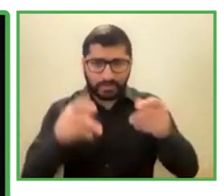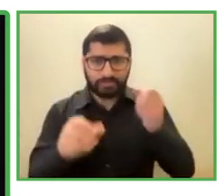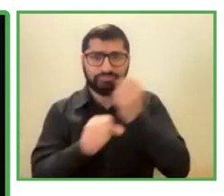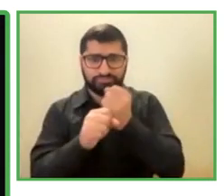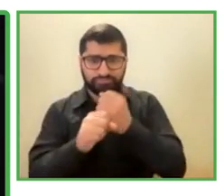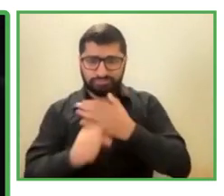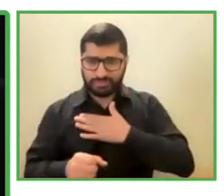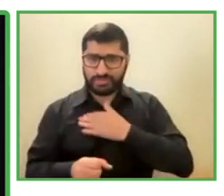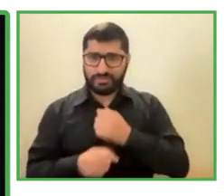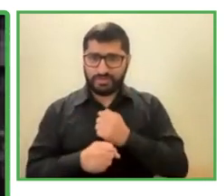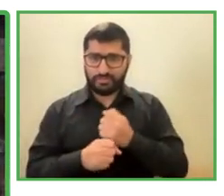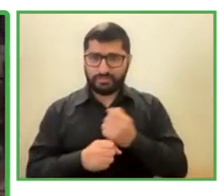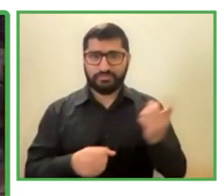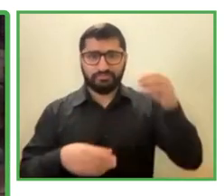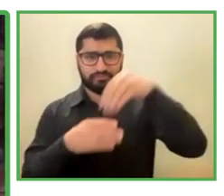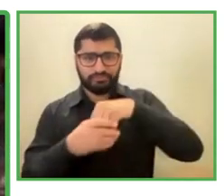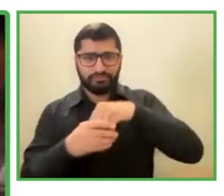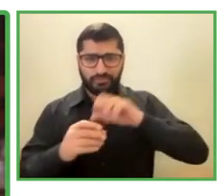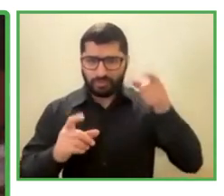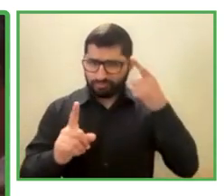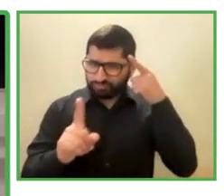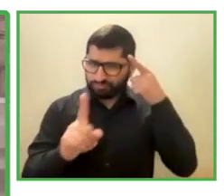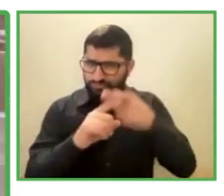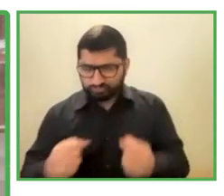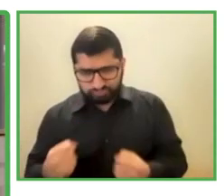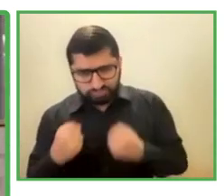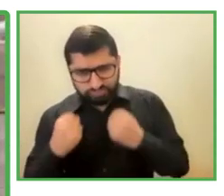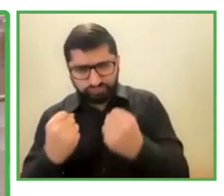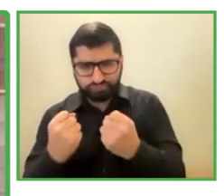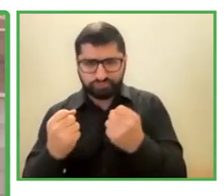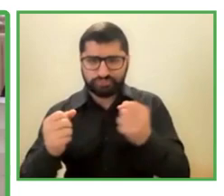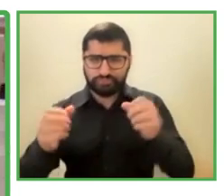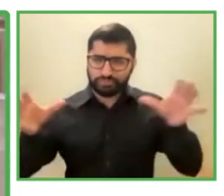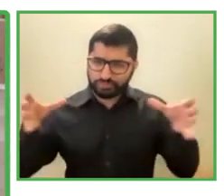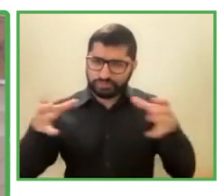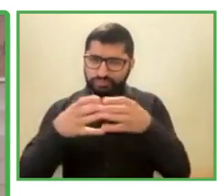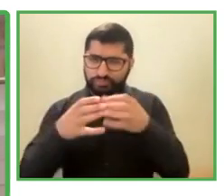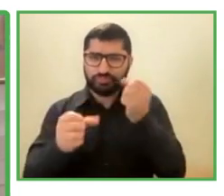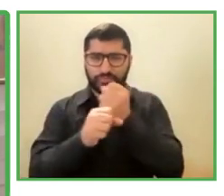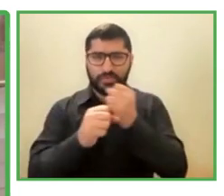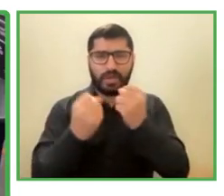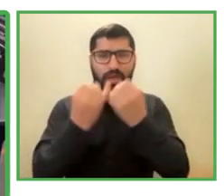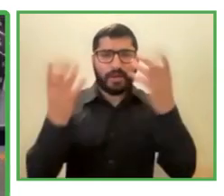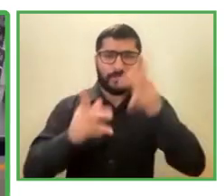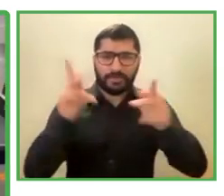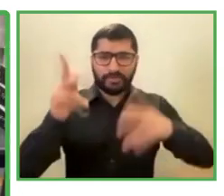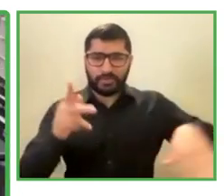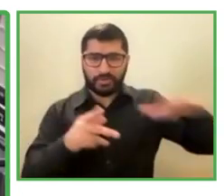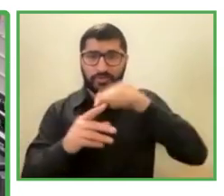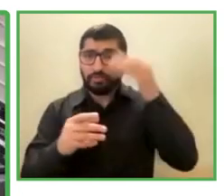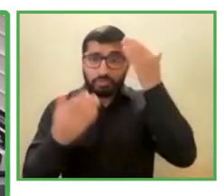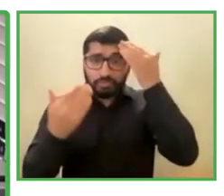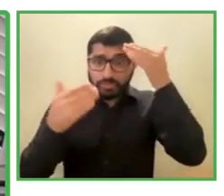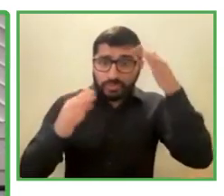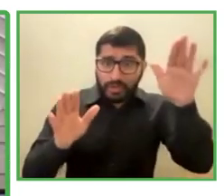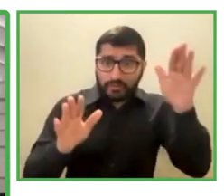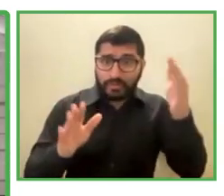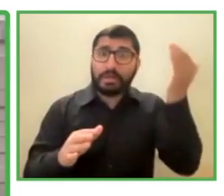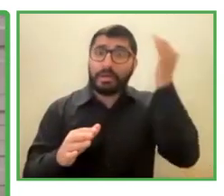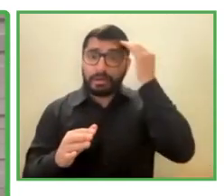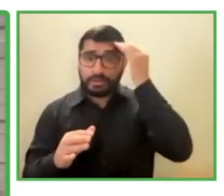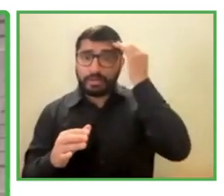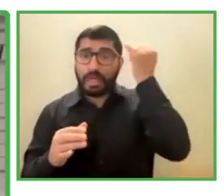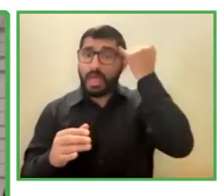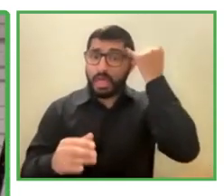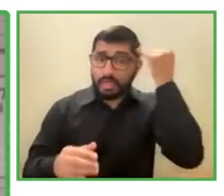very gladly, and with all the capabilities, many people don't understand that you, you need to be just